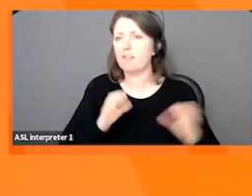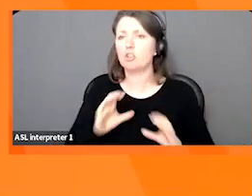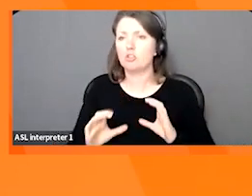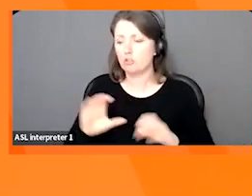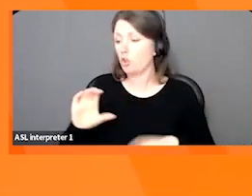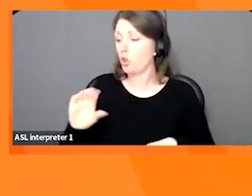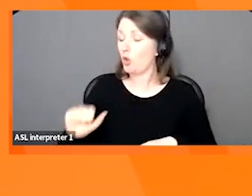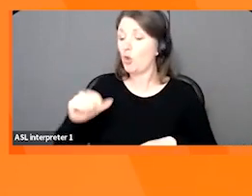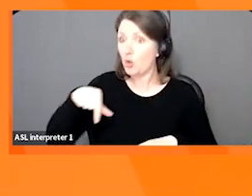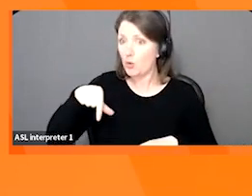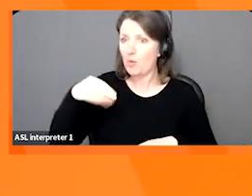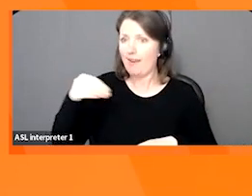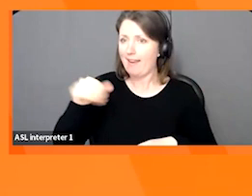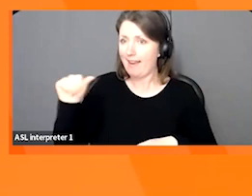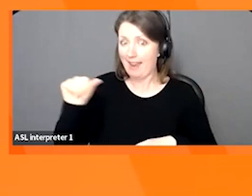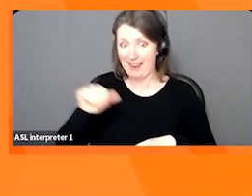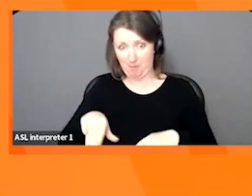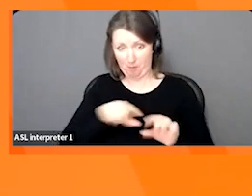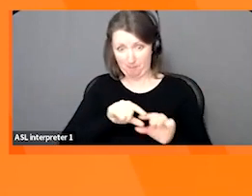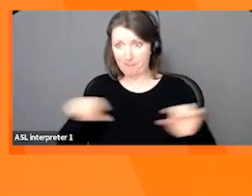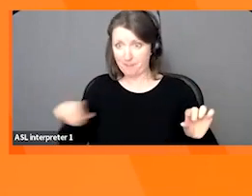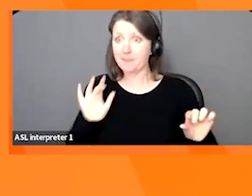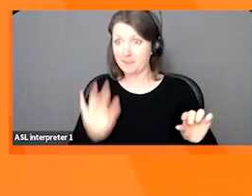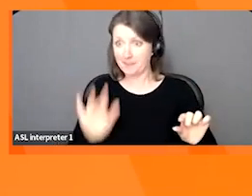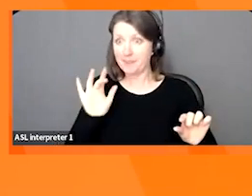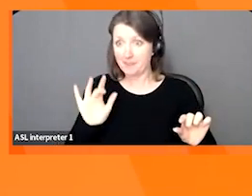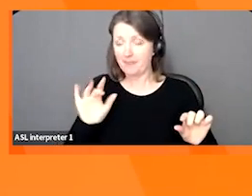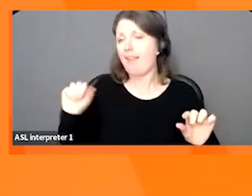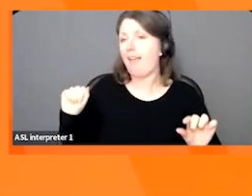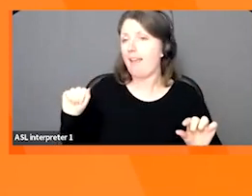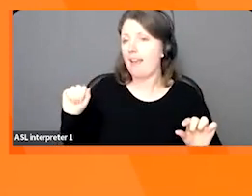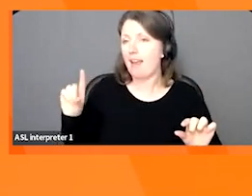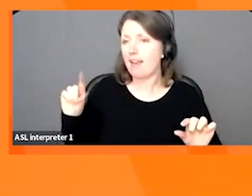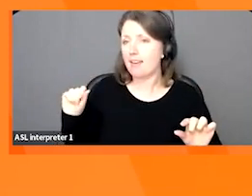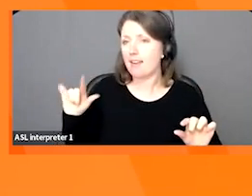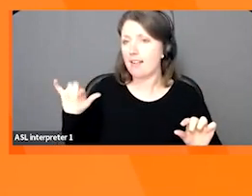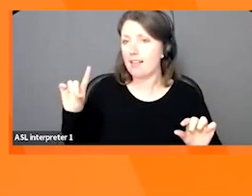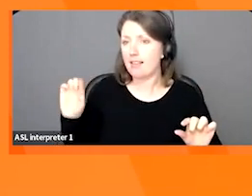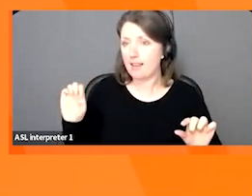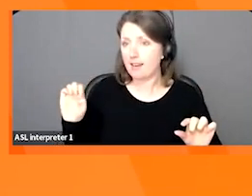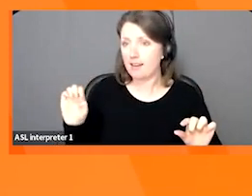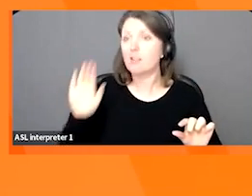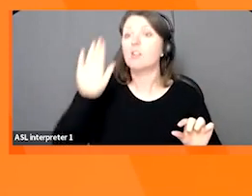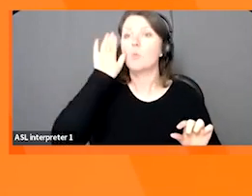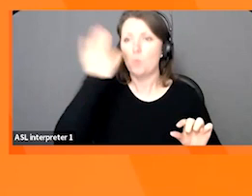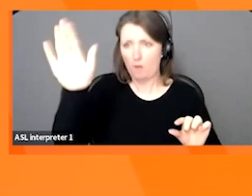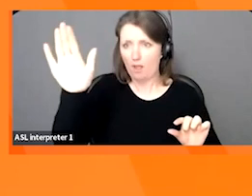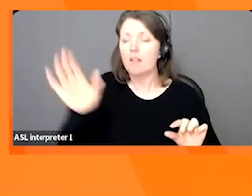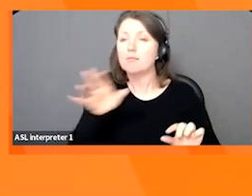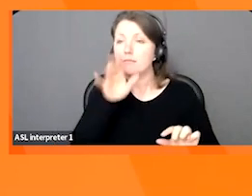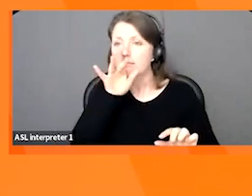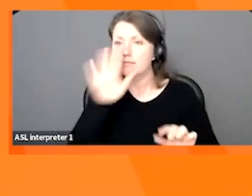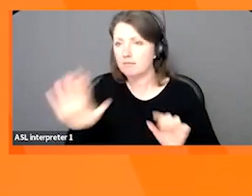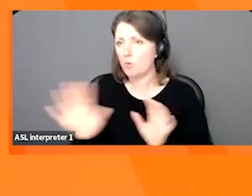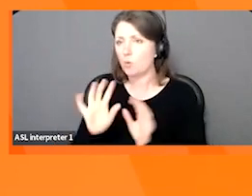and Adelaide will monitor and try to ask your questions at the right minute when the opportunity arises